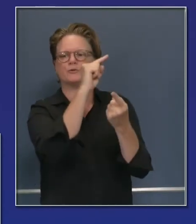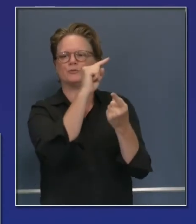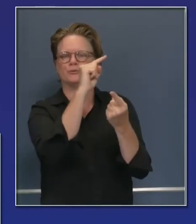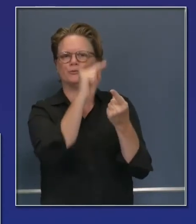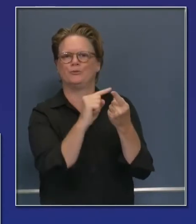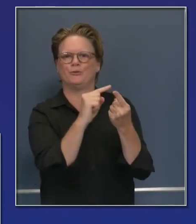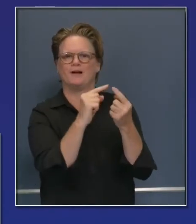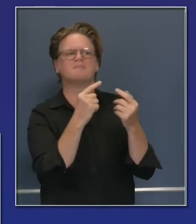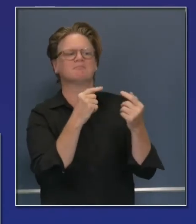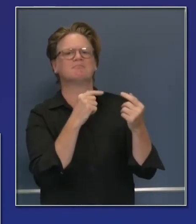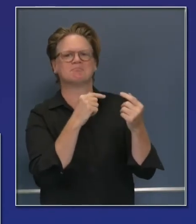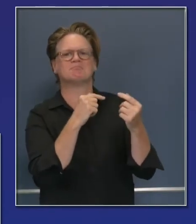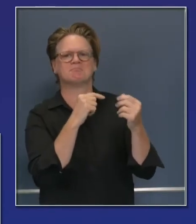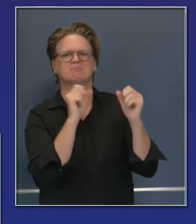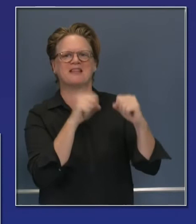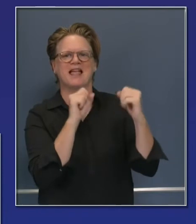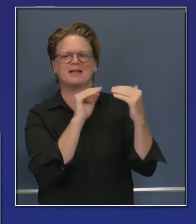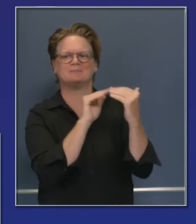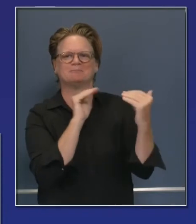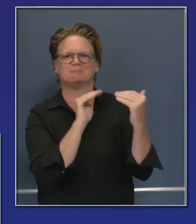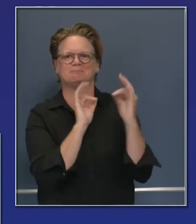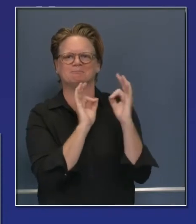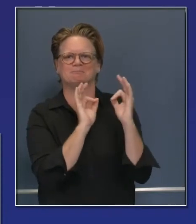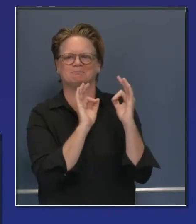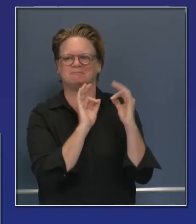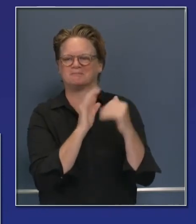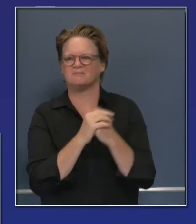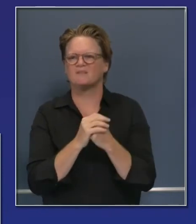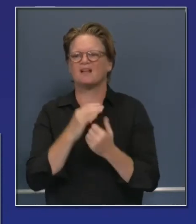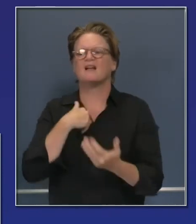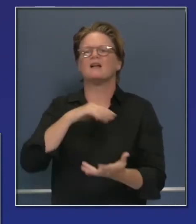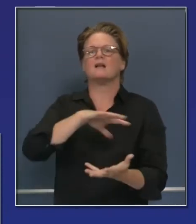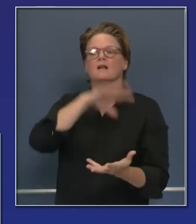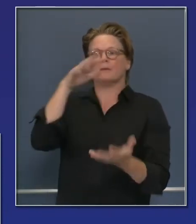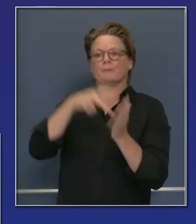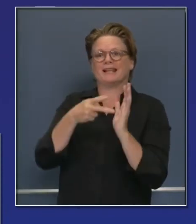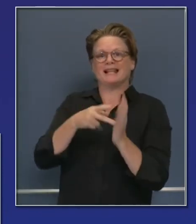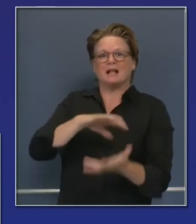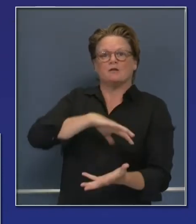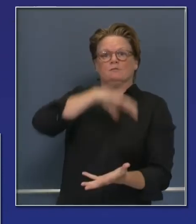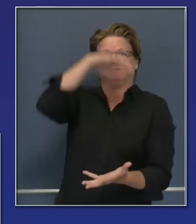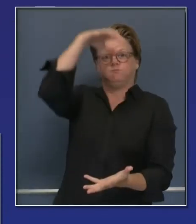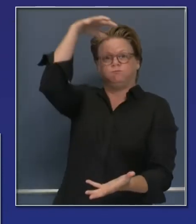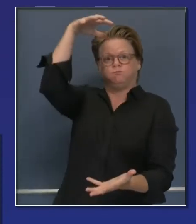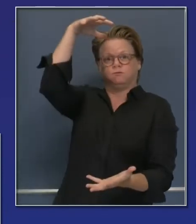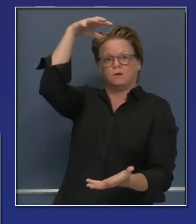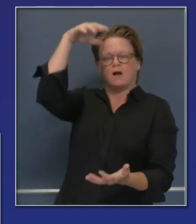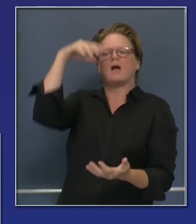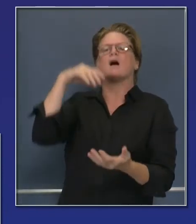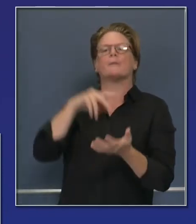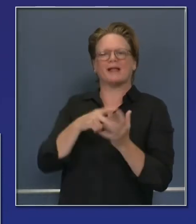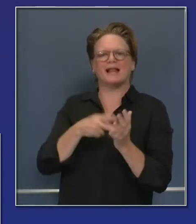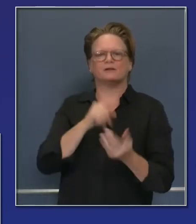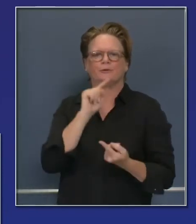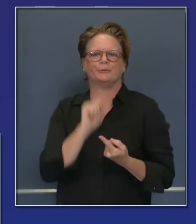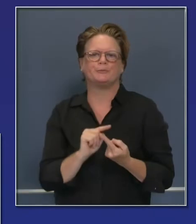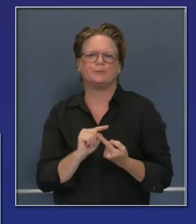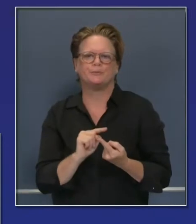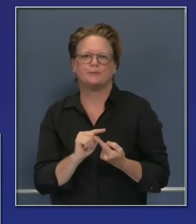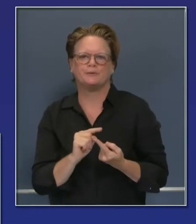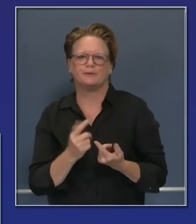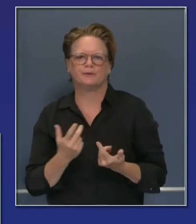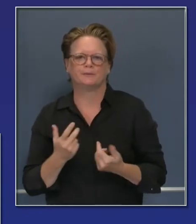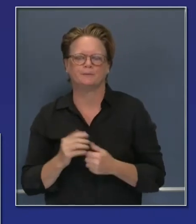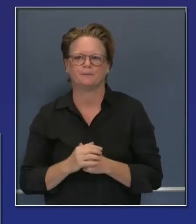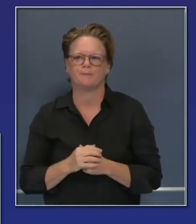is a volume discount. It's the best way I could describe it, based upon expectations in terms of total number of tests conducted. The